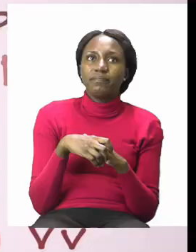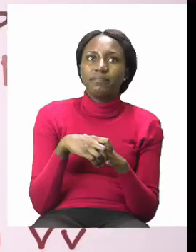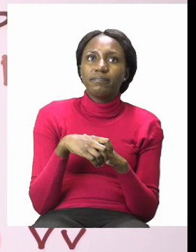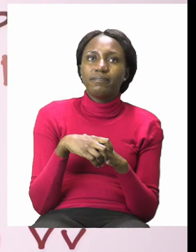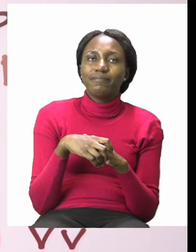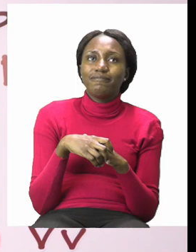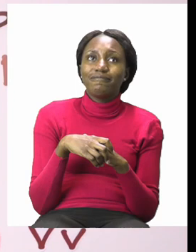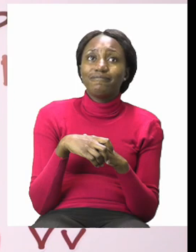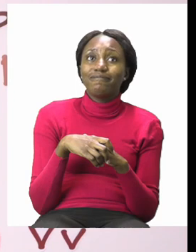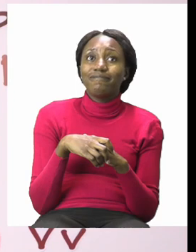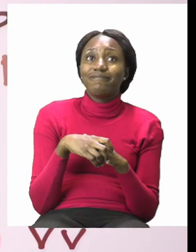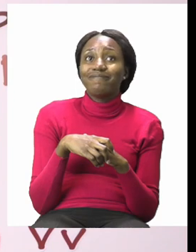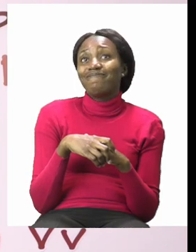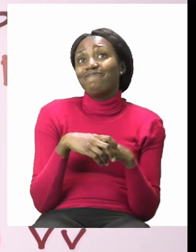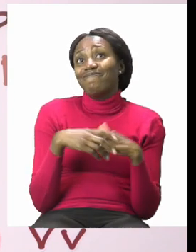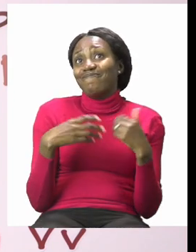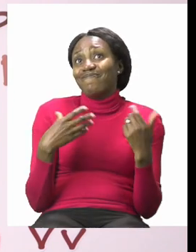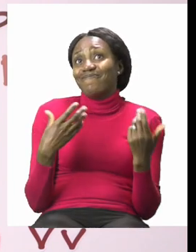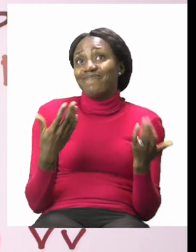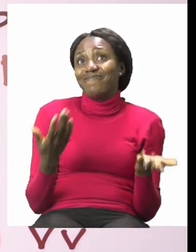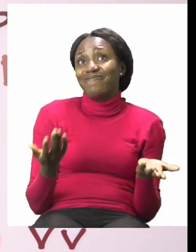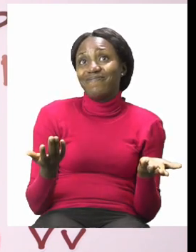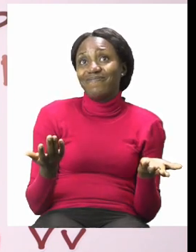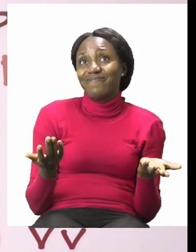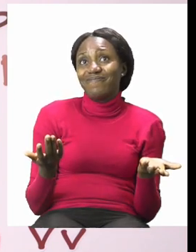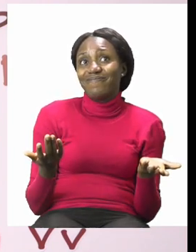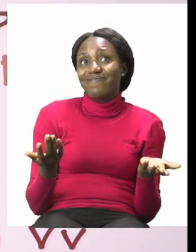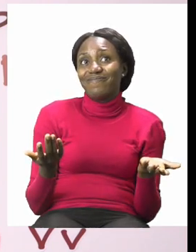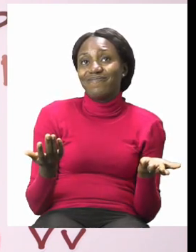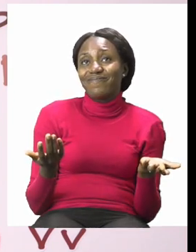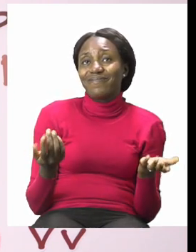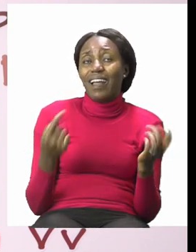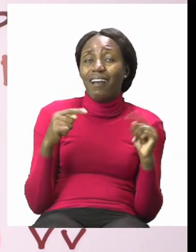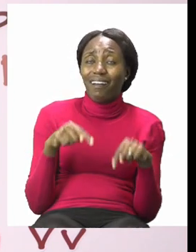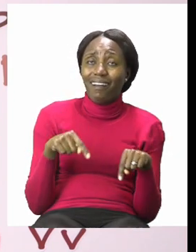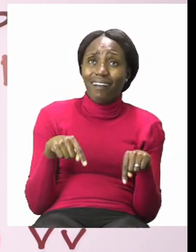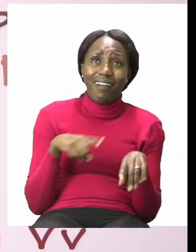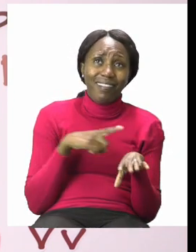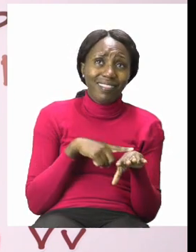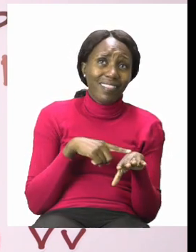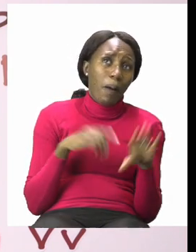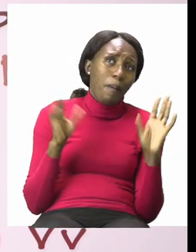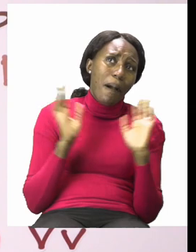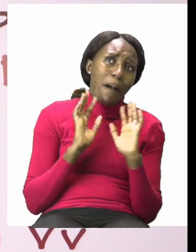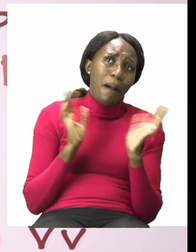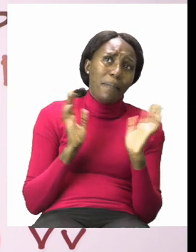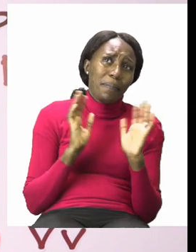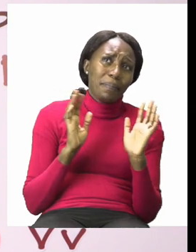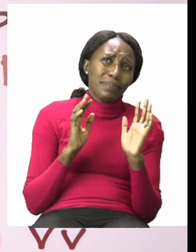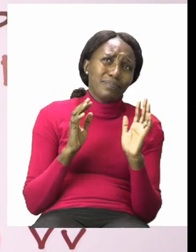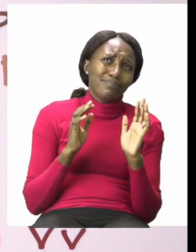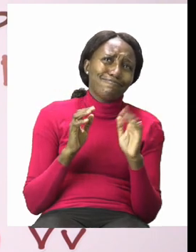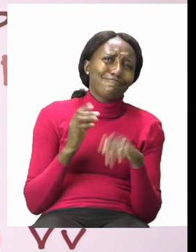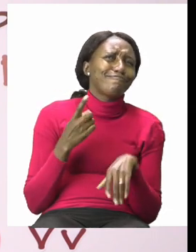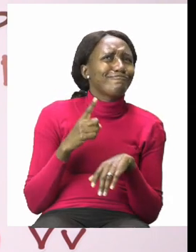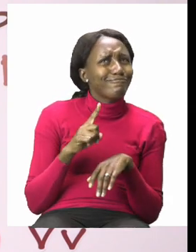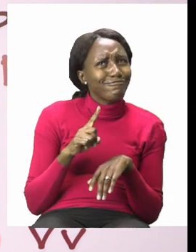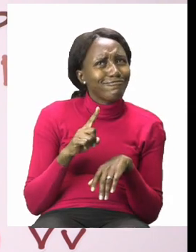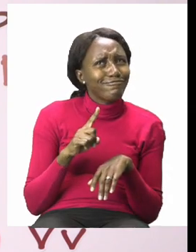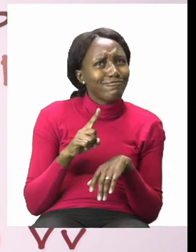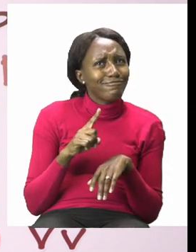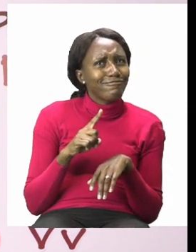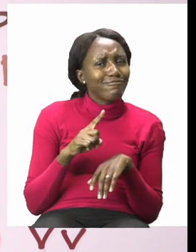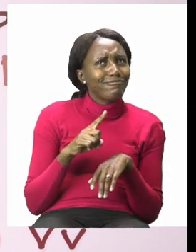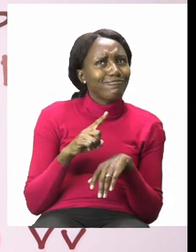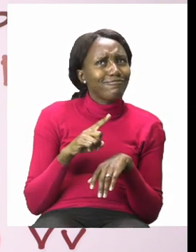my dear friends it's now time for us to say goodbye but before we do we